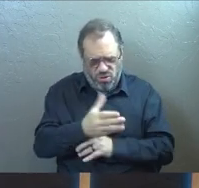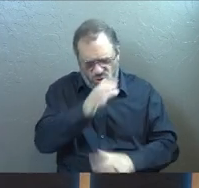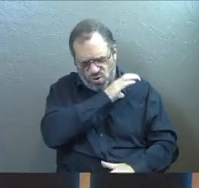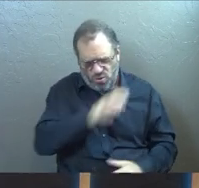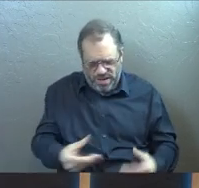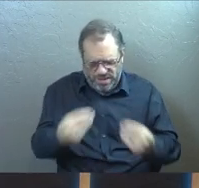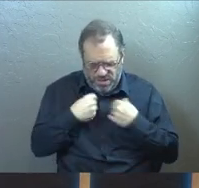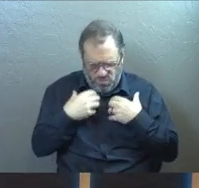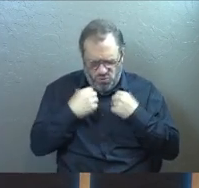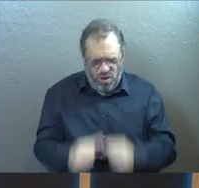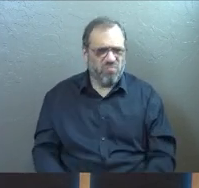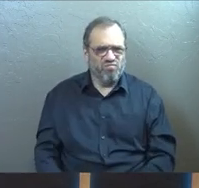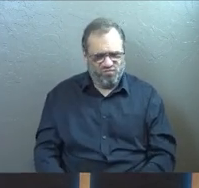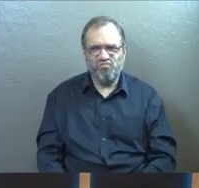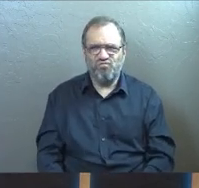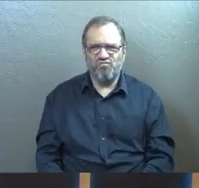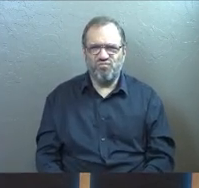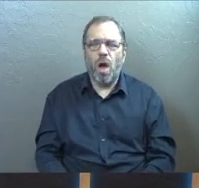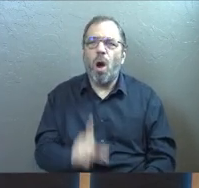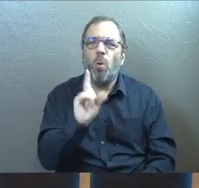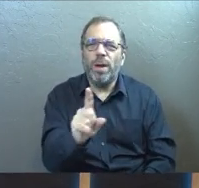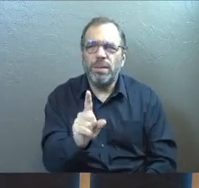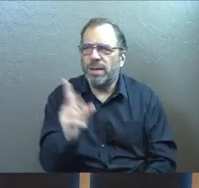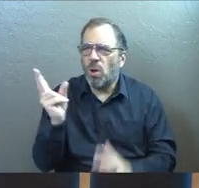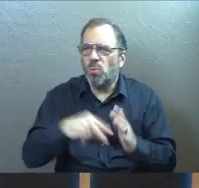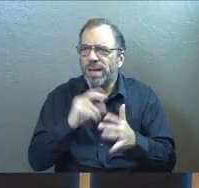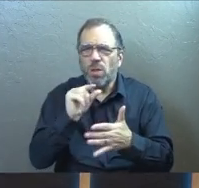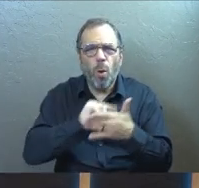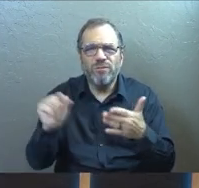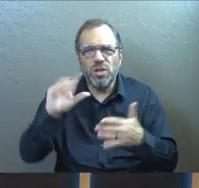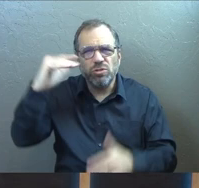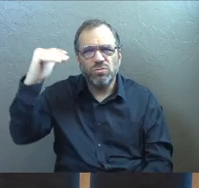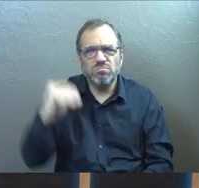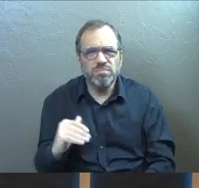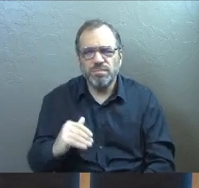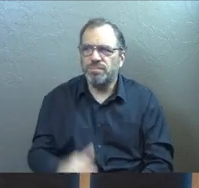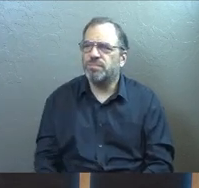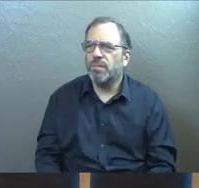Christ who gives me strength. Look at the context of that passage right there.